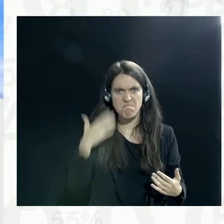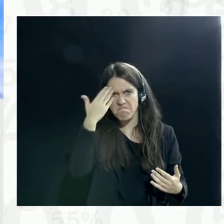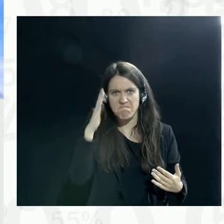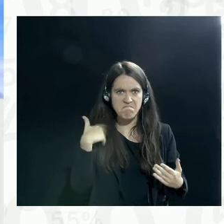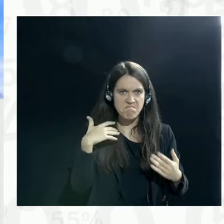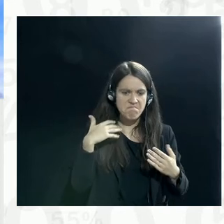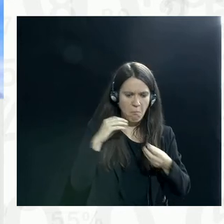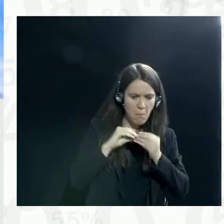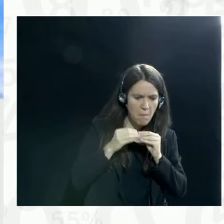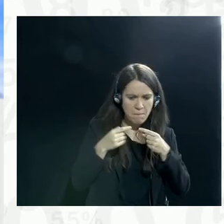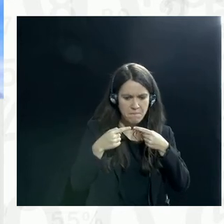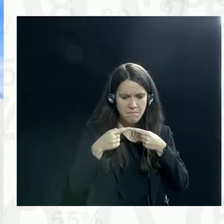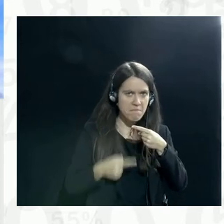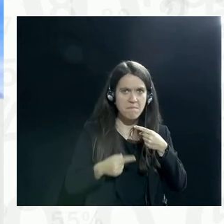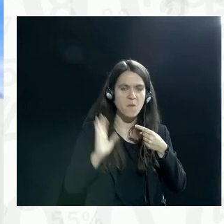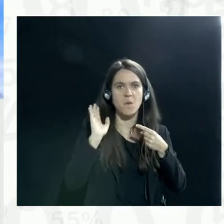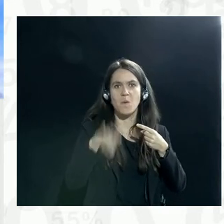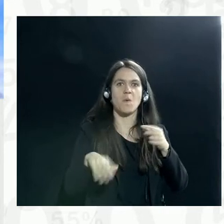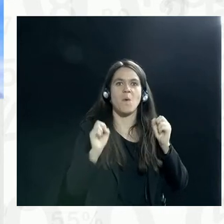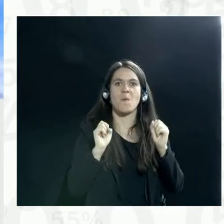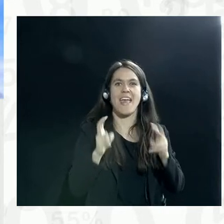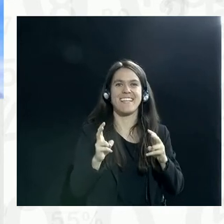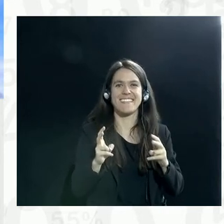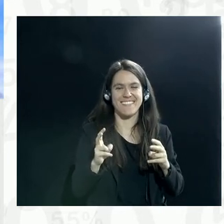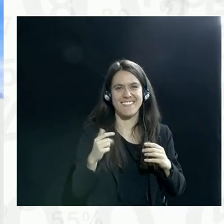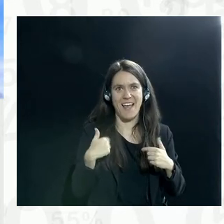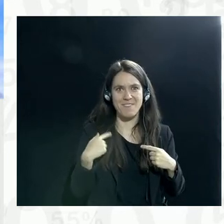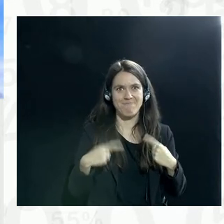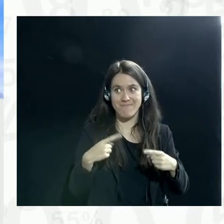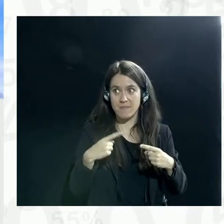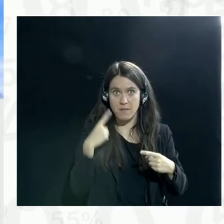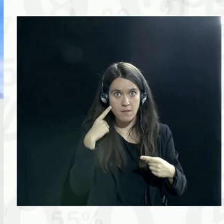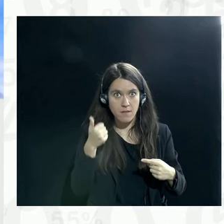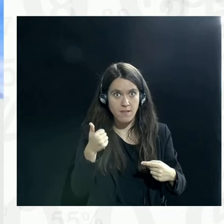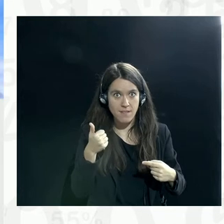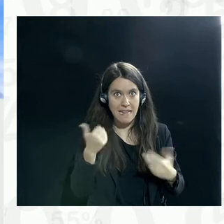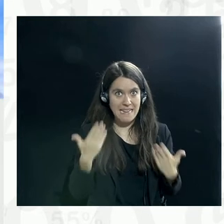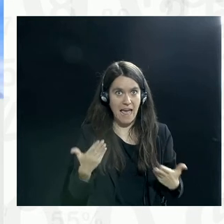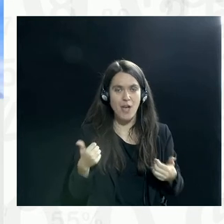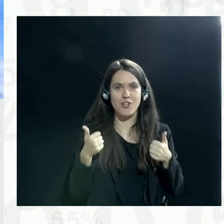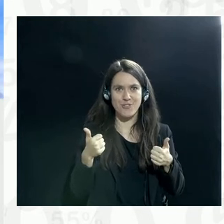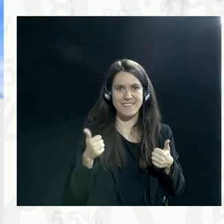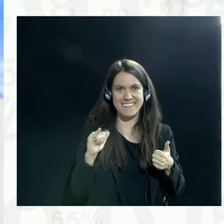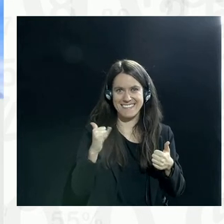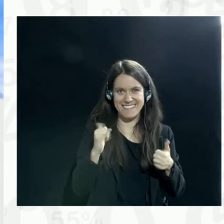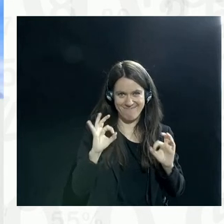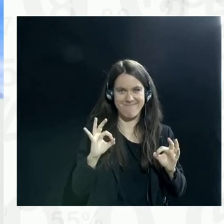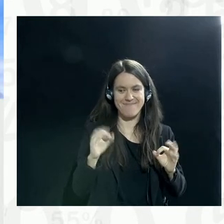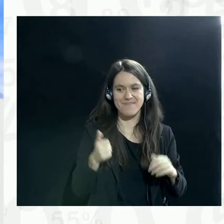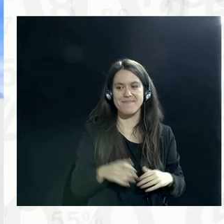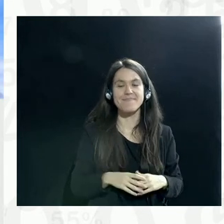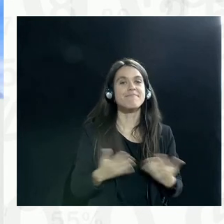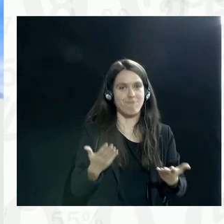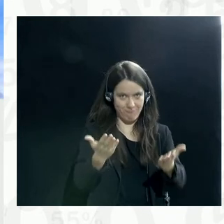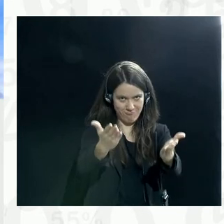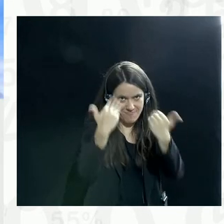we'll take it without the... You can't hear me. Yeah. That's how it is. Now